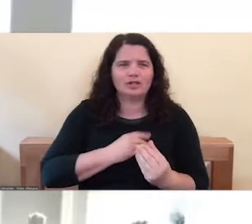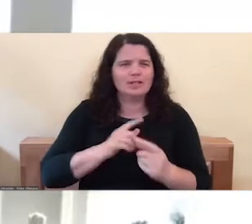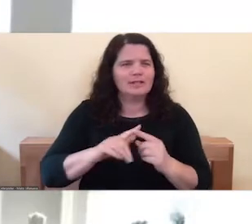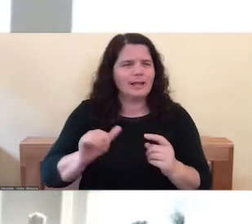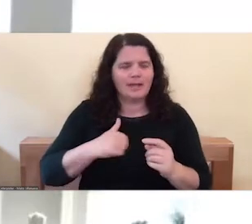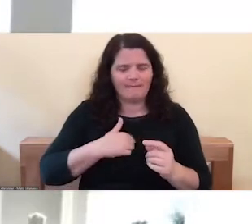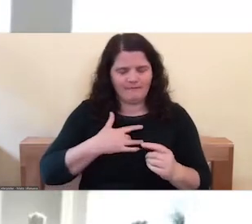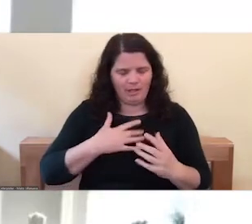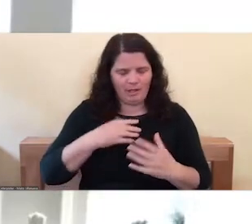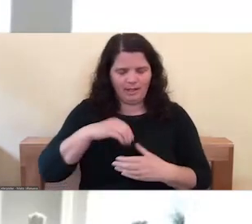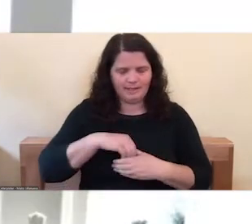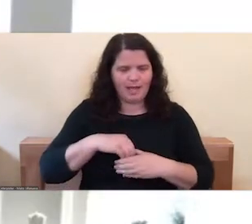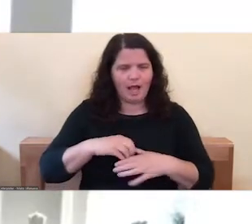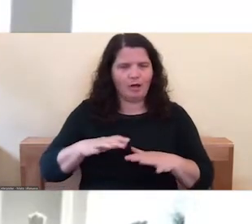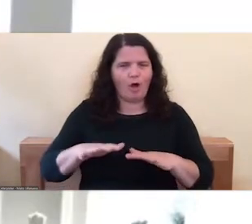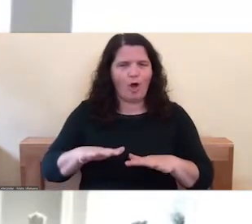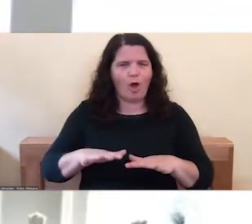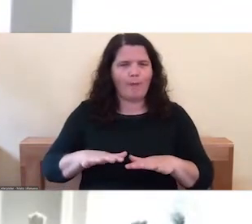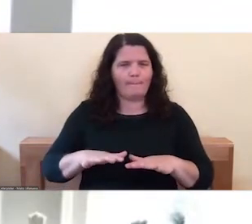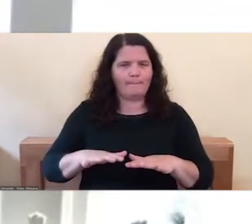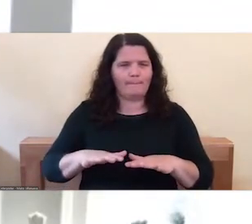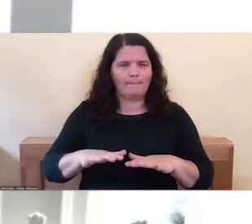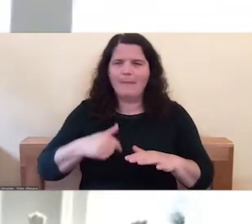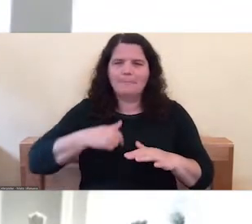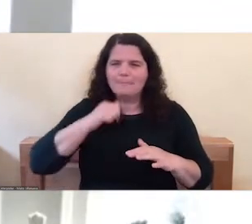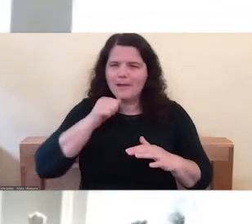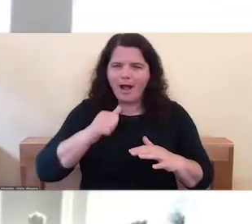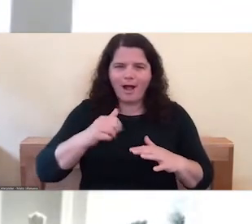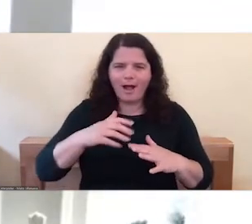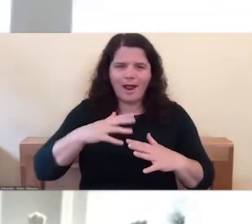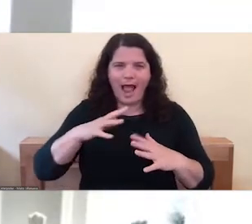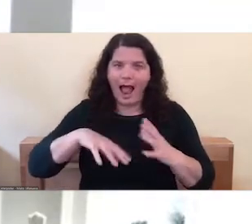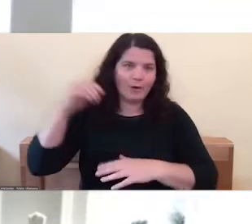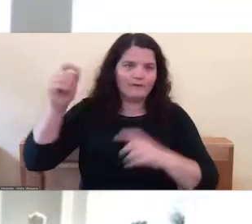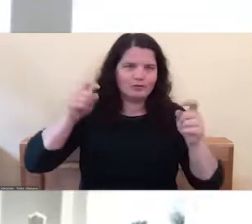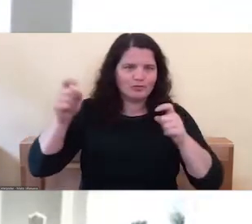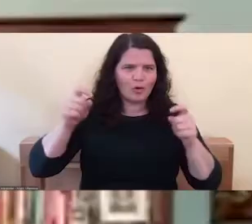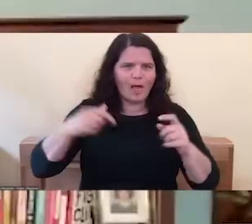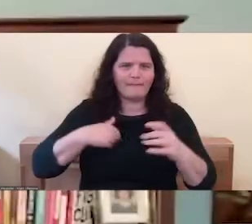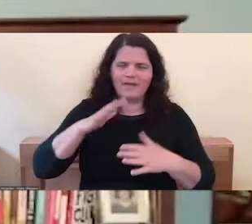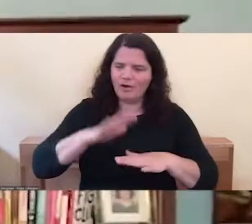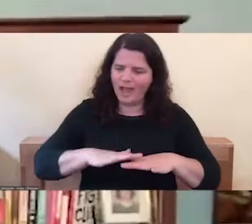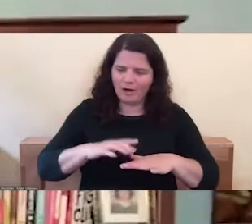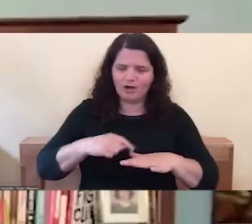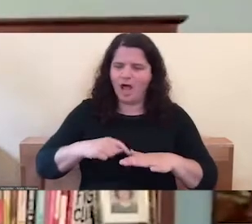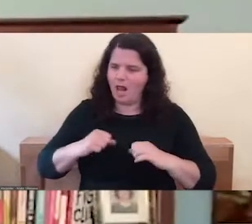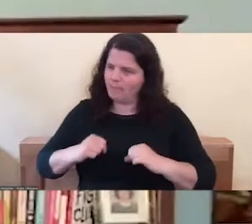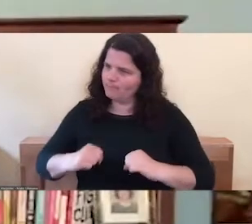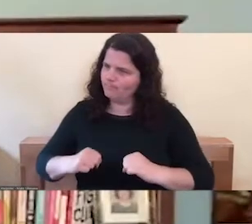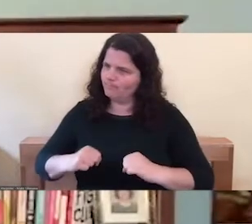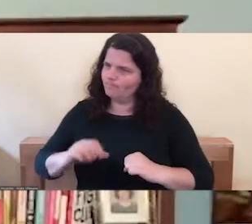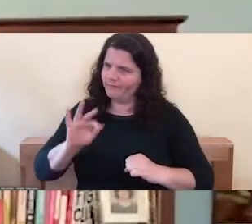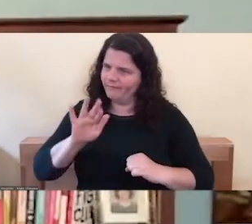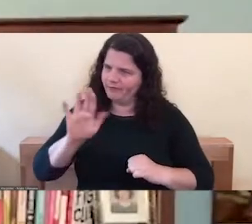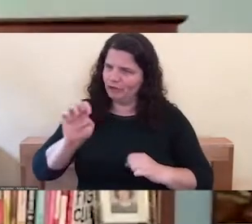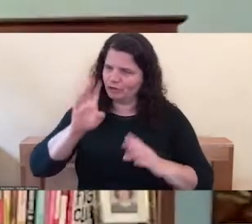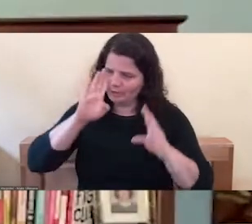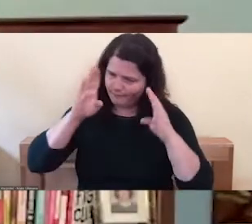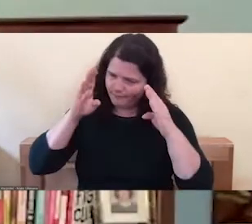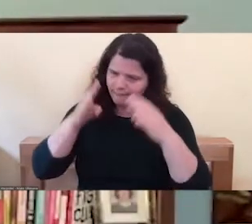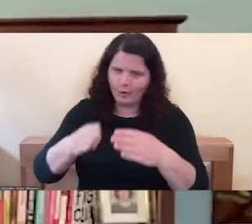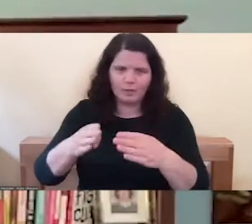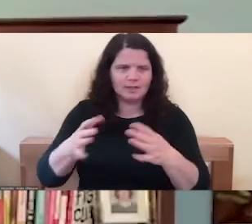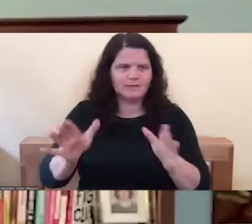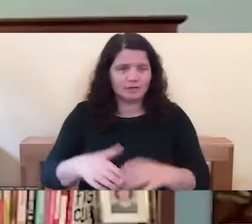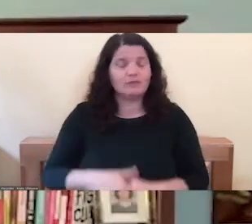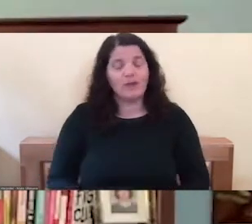anchored. So I wasn't like, you know, out of control or anything like that. Just very focused. So it's all about